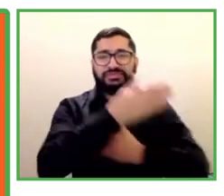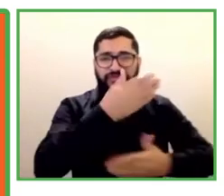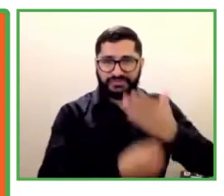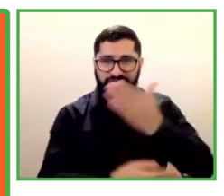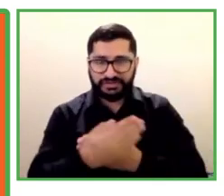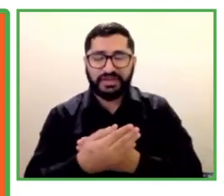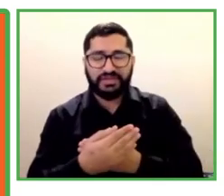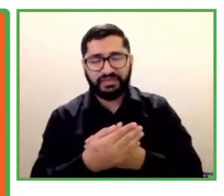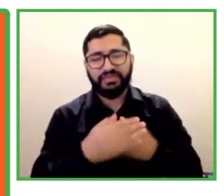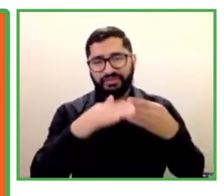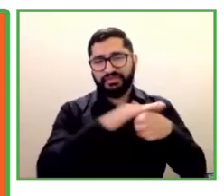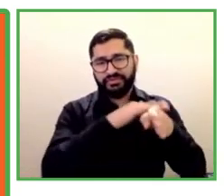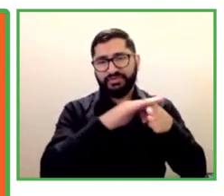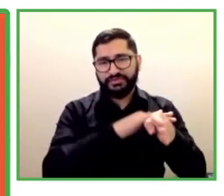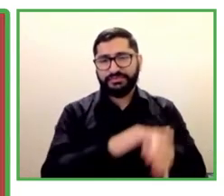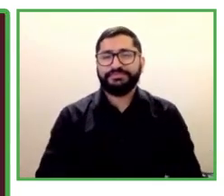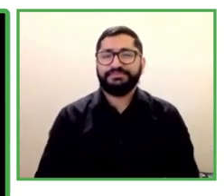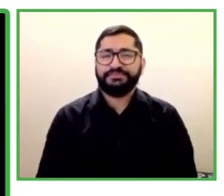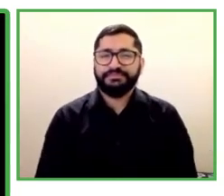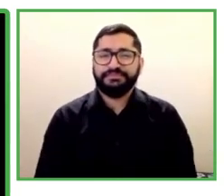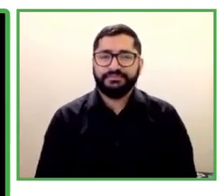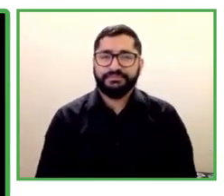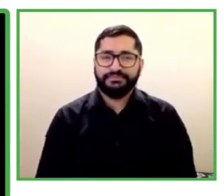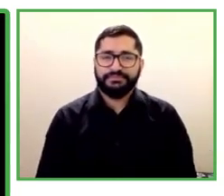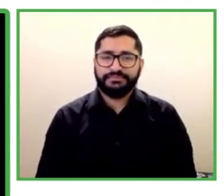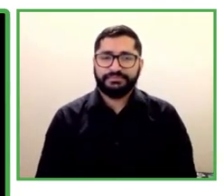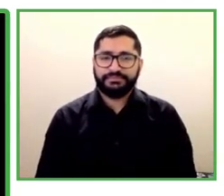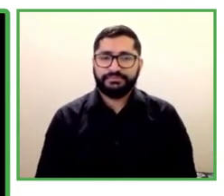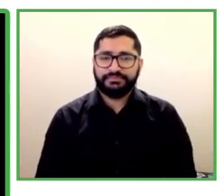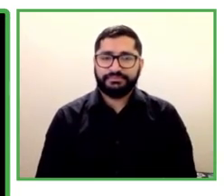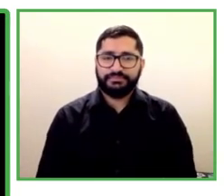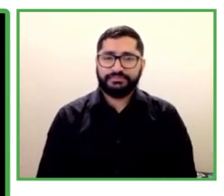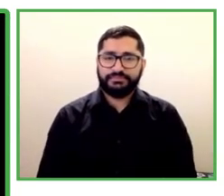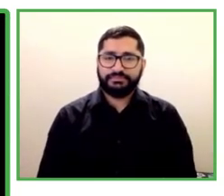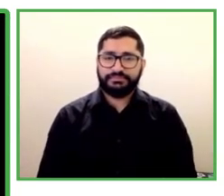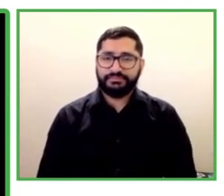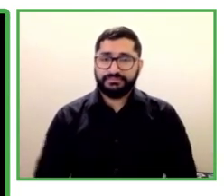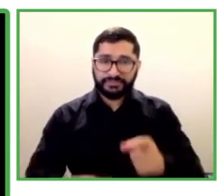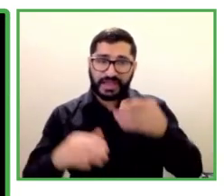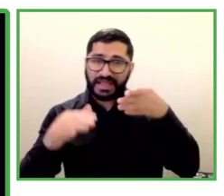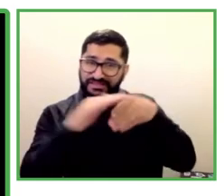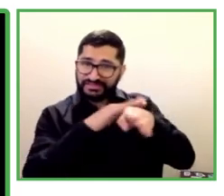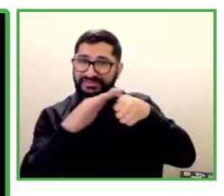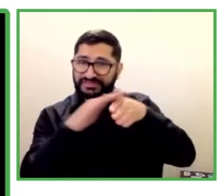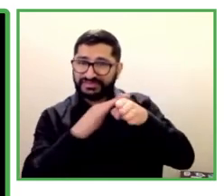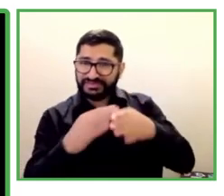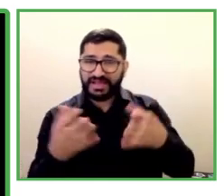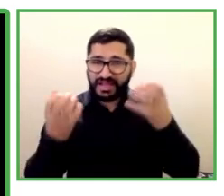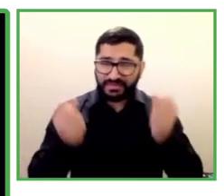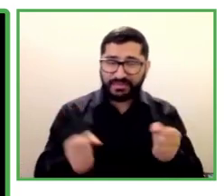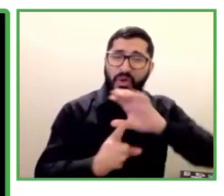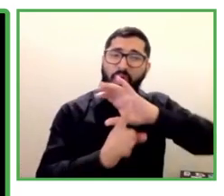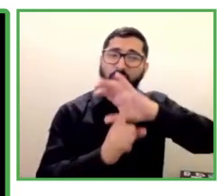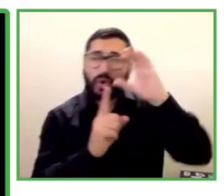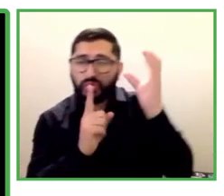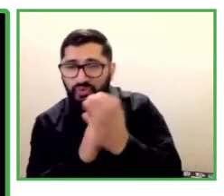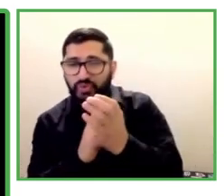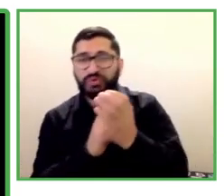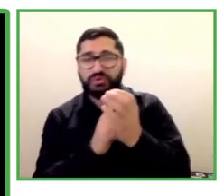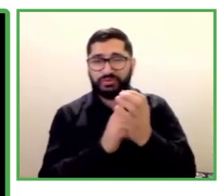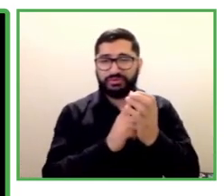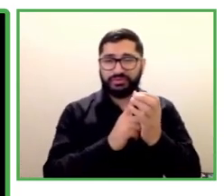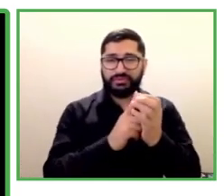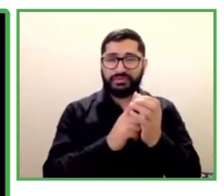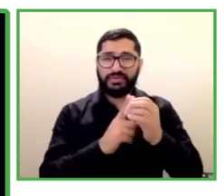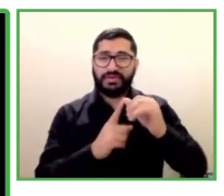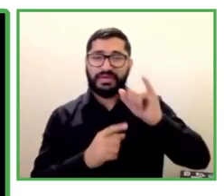Accessibility has met culture. Download Venká, the first accessible entertainment app in Brazil. The